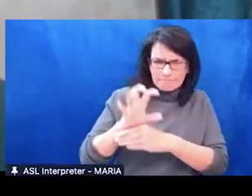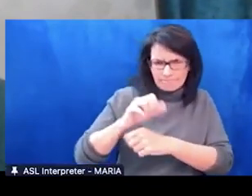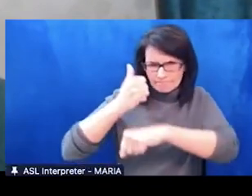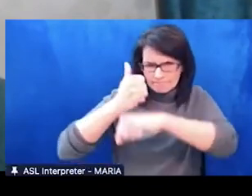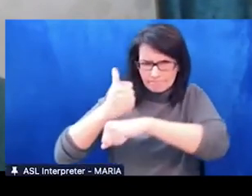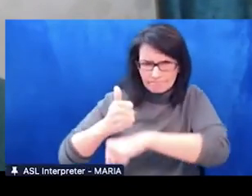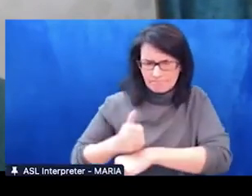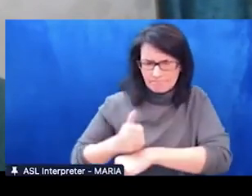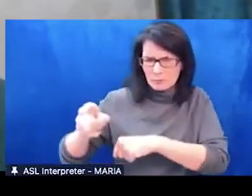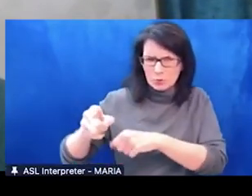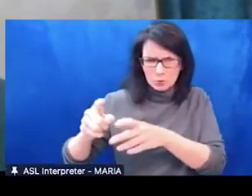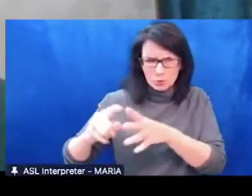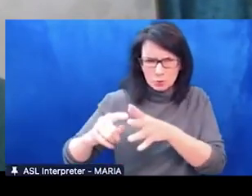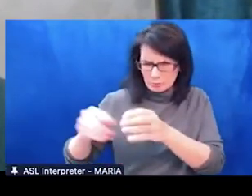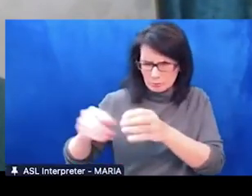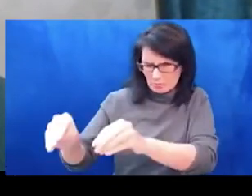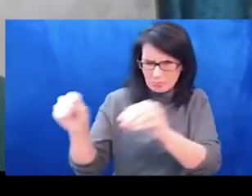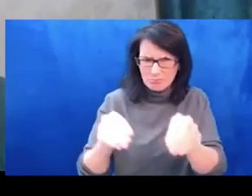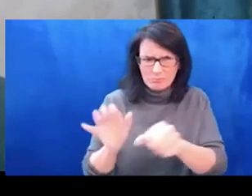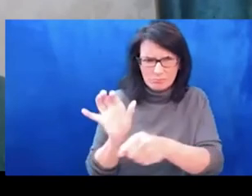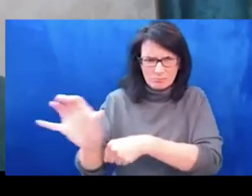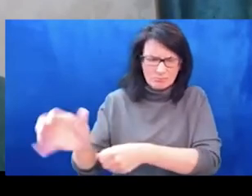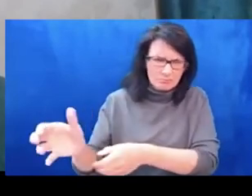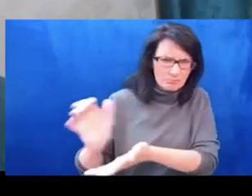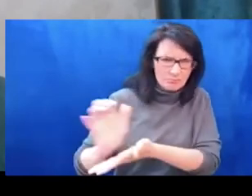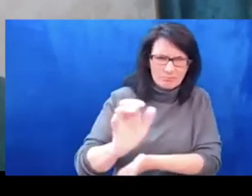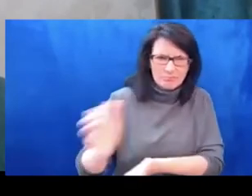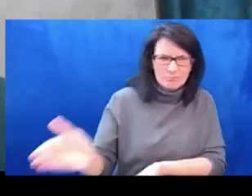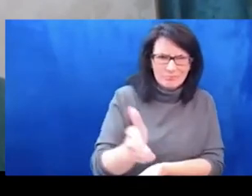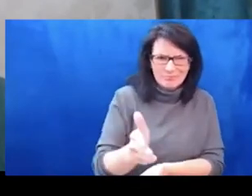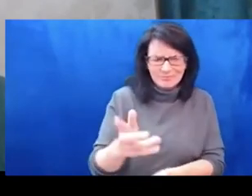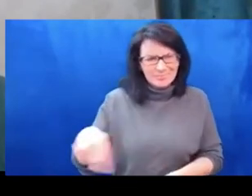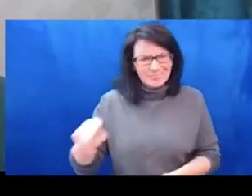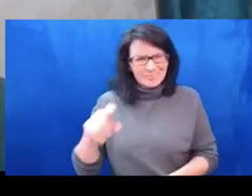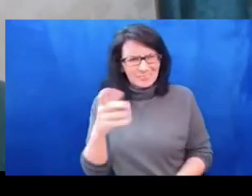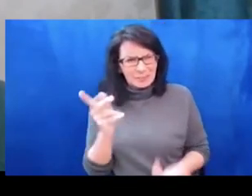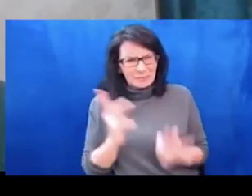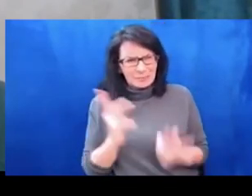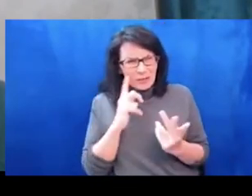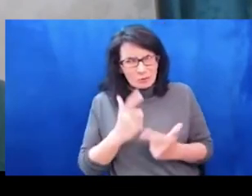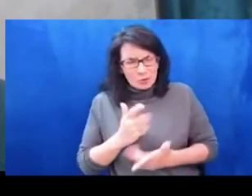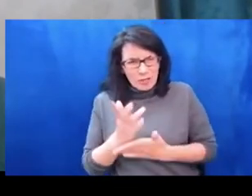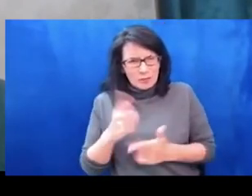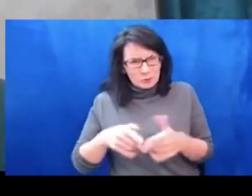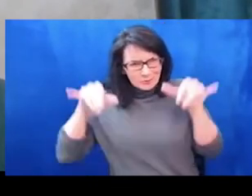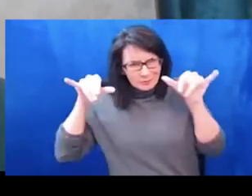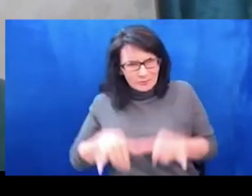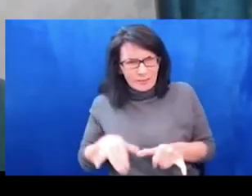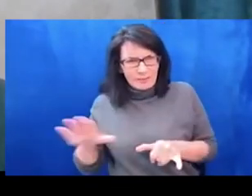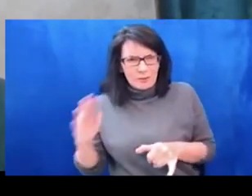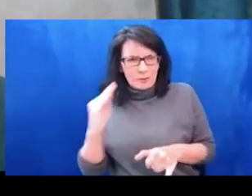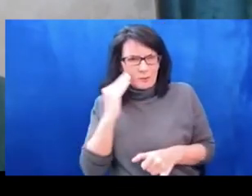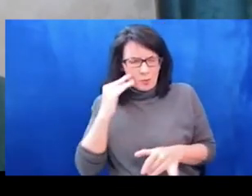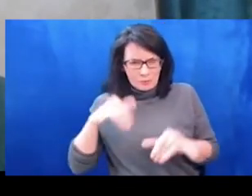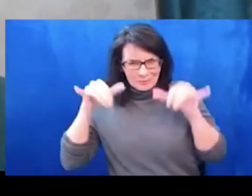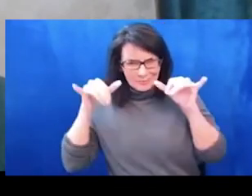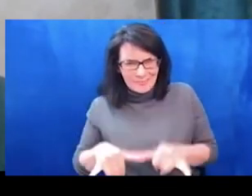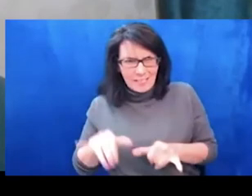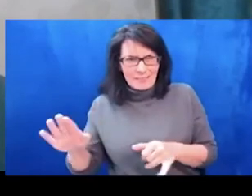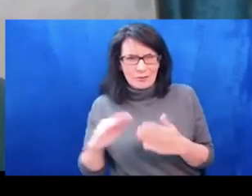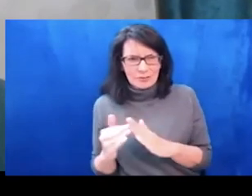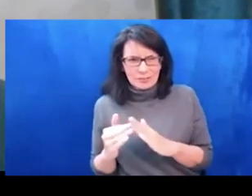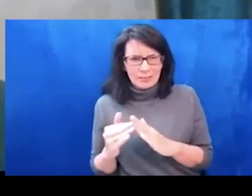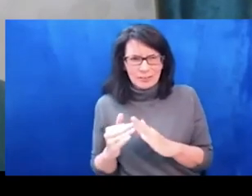should be careful not to fall into the same traps once again. For example, when we use the term humanitarian